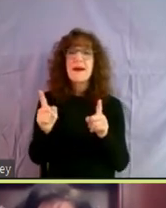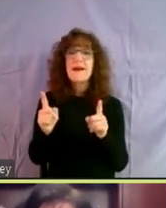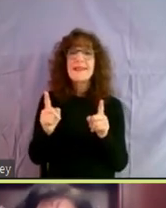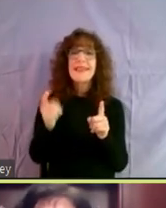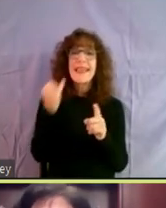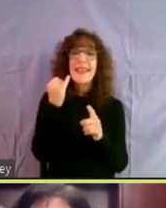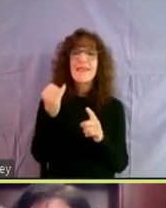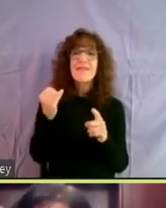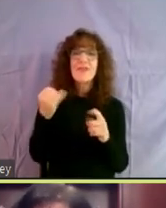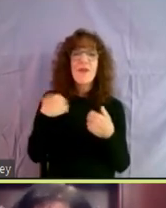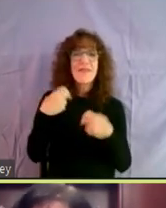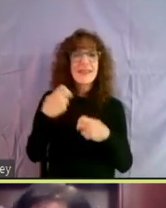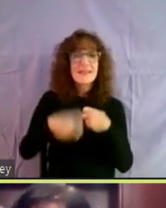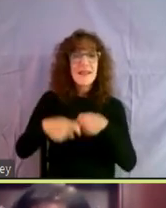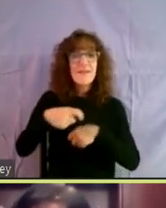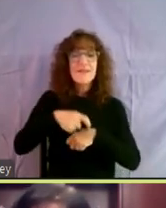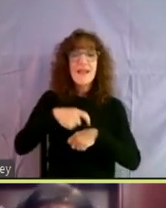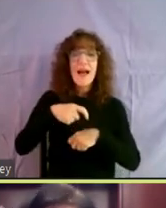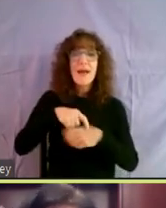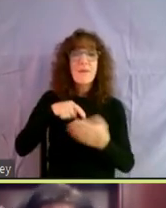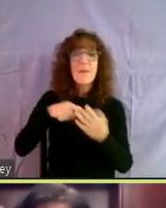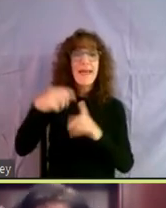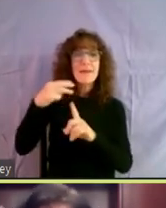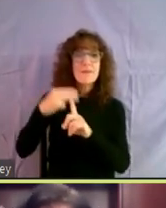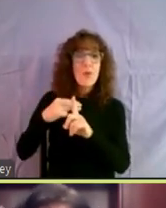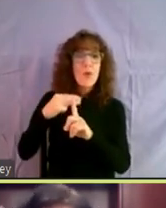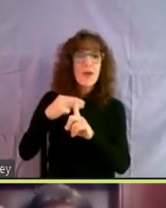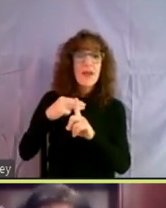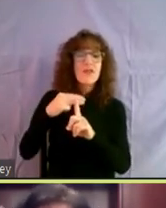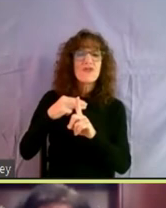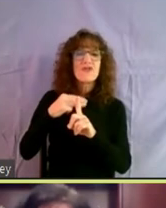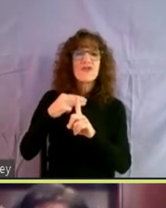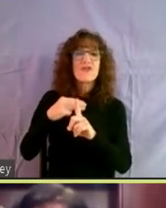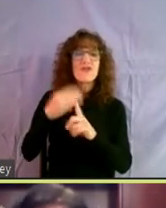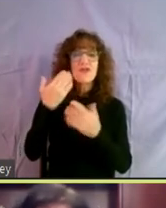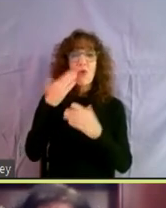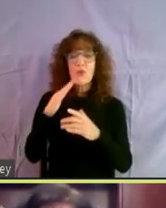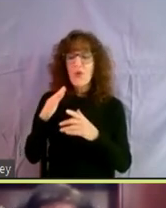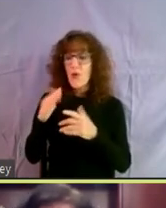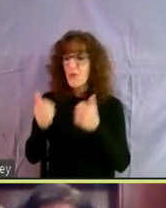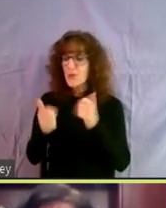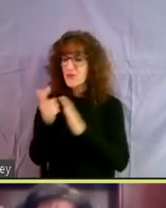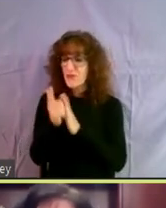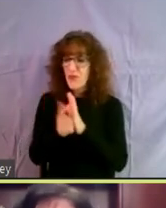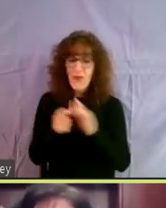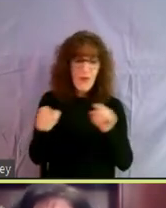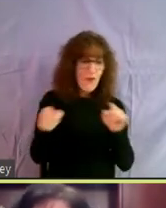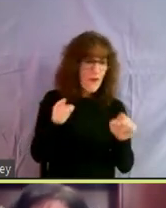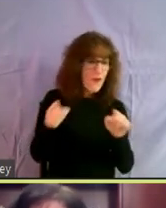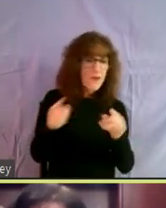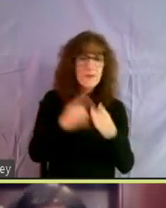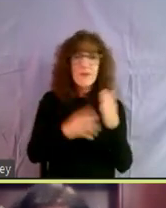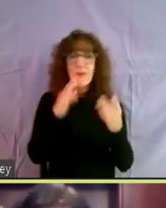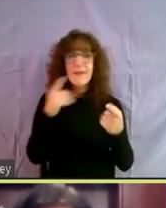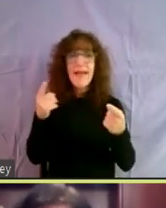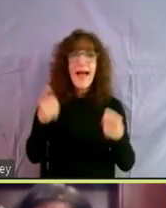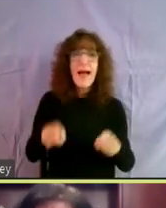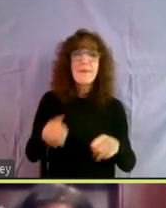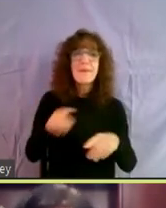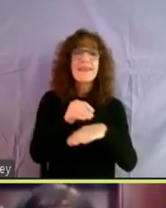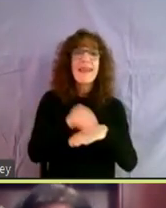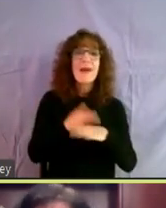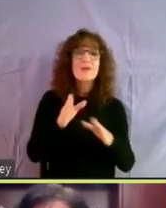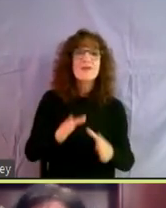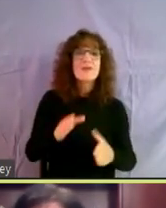if you're having a tough time with making your mortgage payments, you're not sure whether you fall into the law is what's going to be happening. Our counselors are also